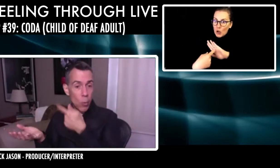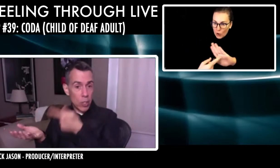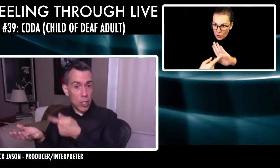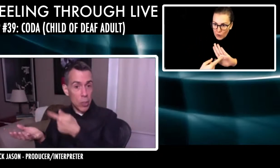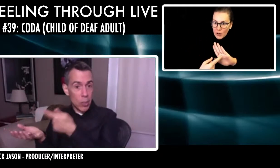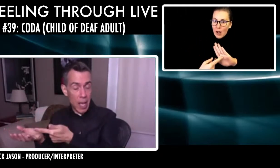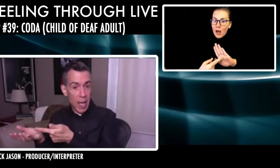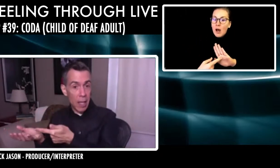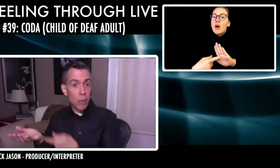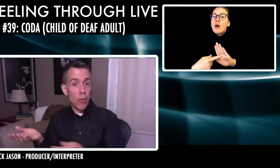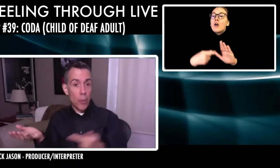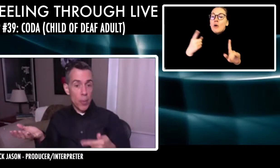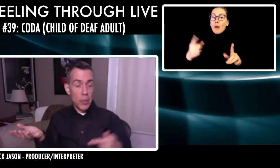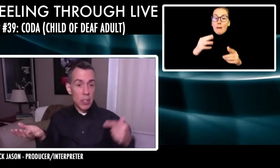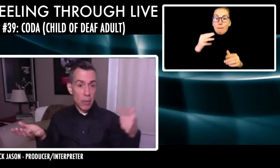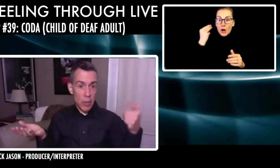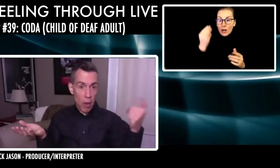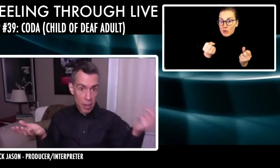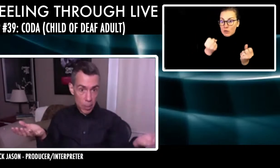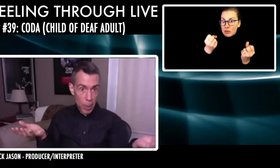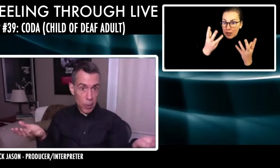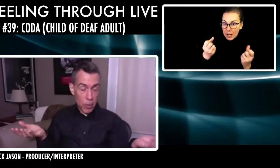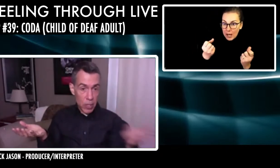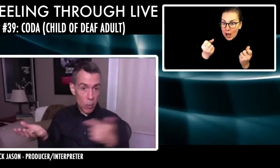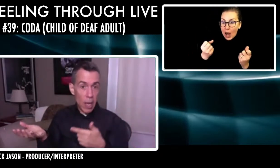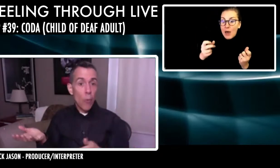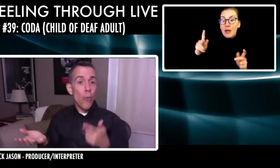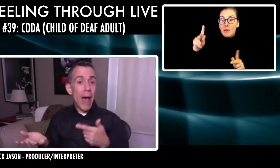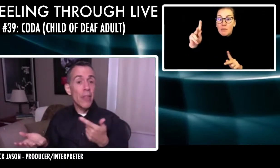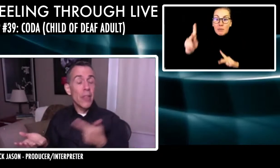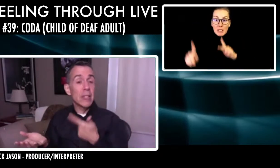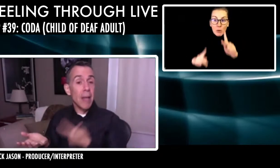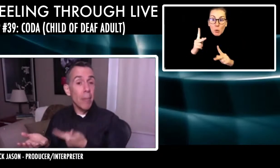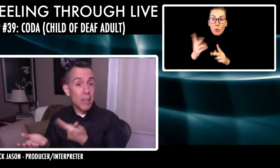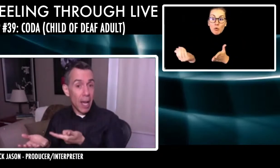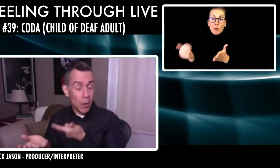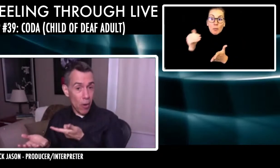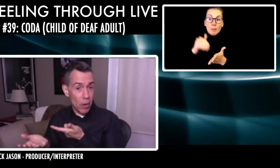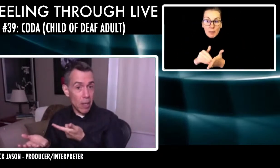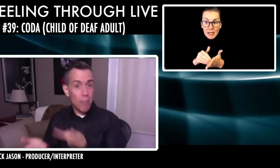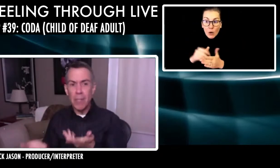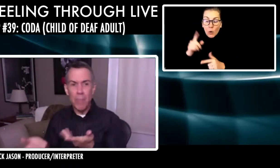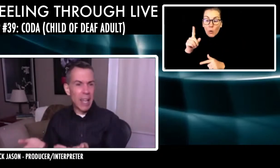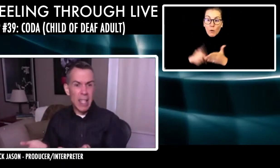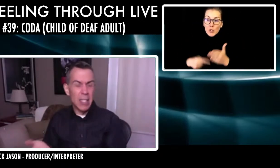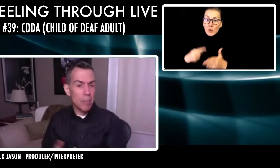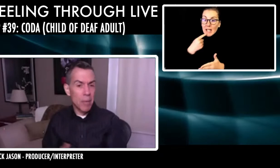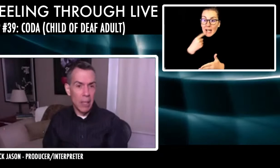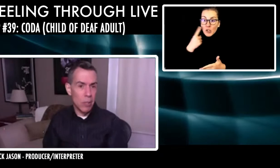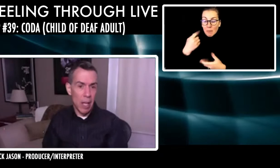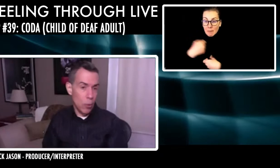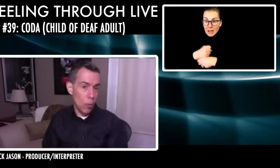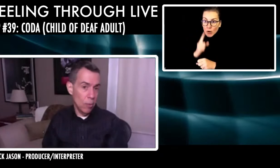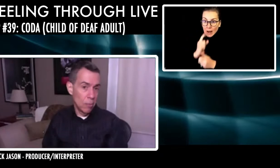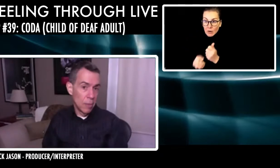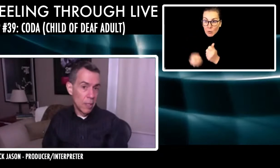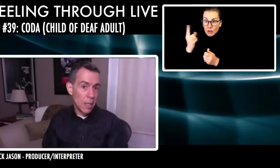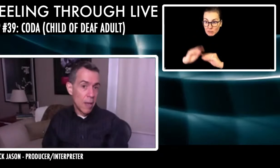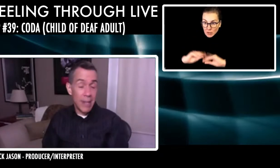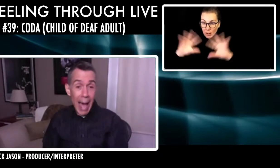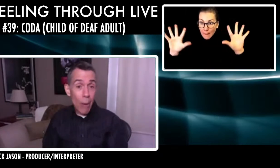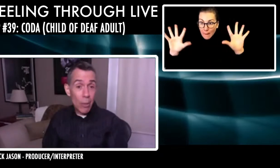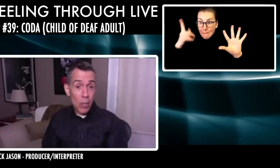repeat what she was saying for purposes of the audience to be able to understand rather than subtitle Mark, because back then subtitling was not cool,